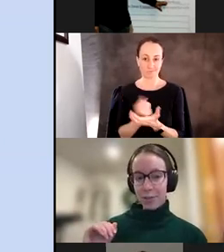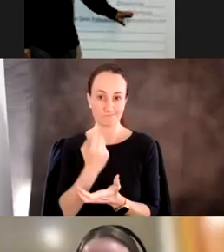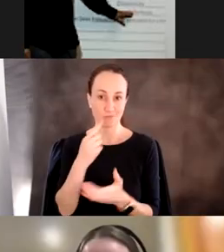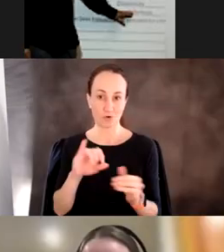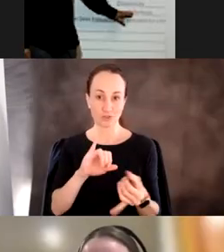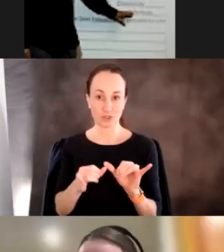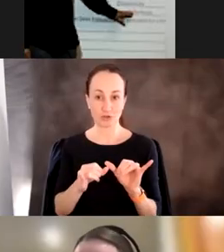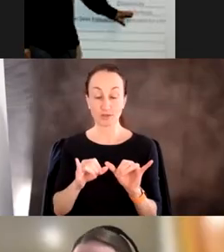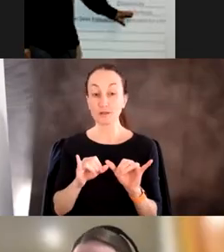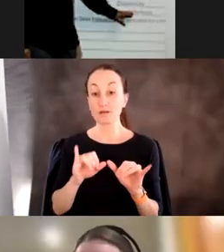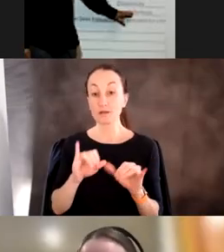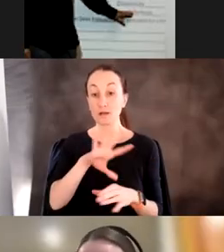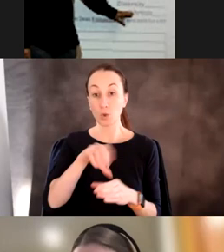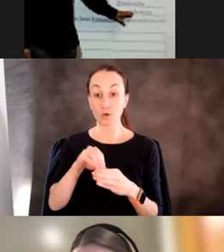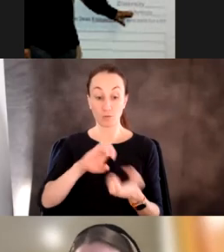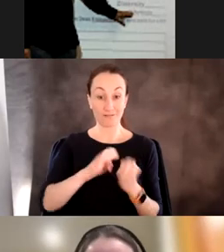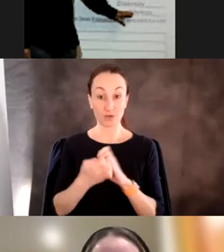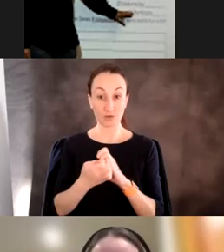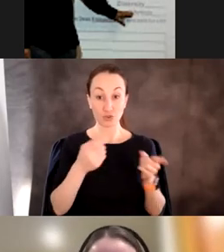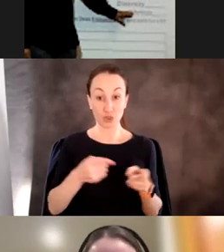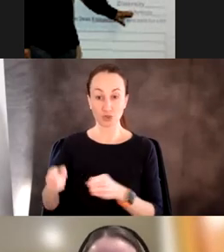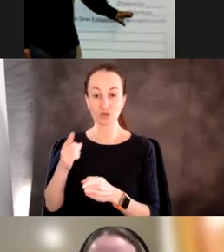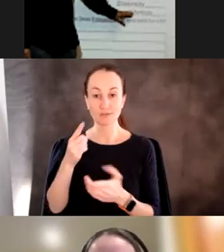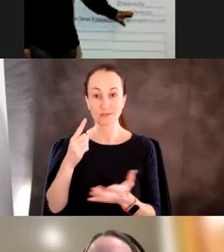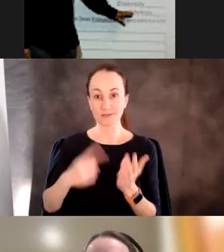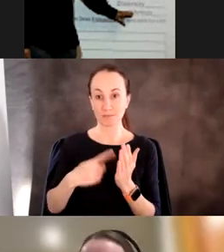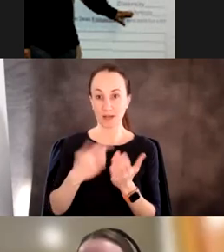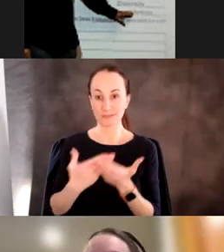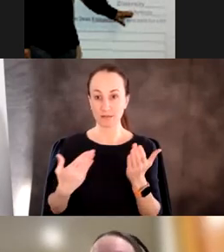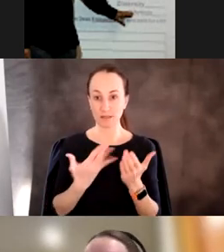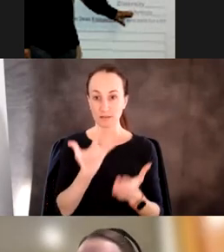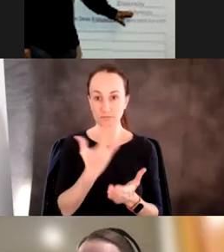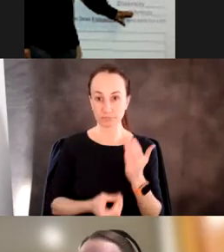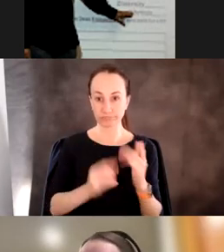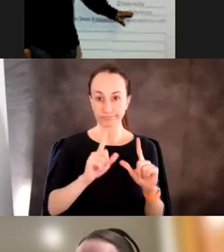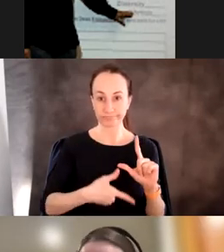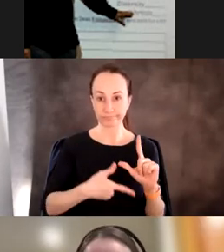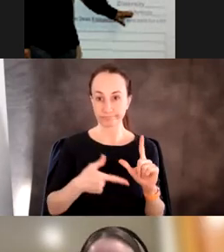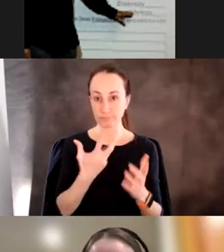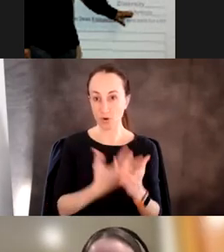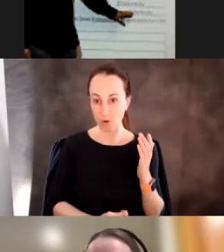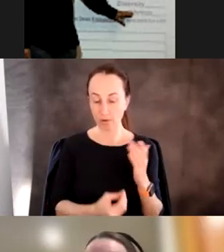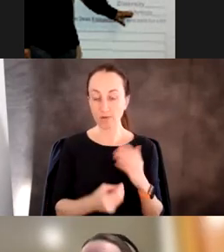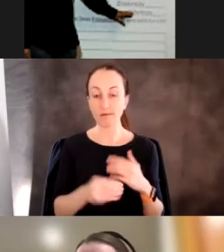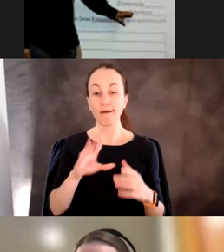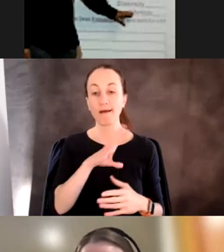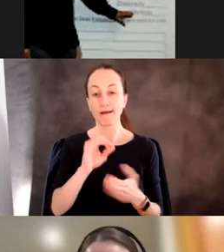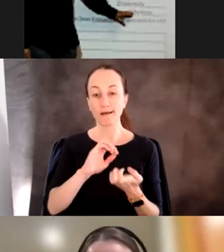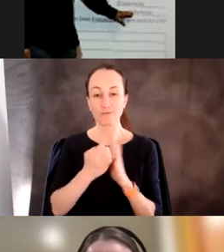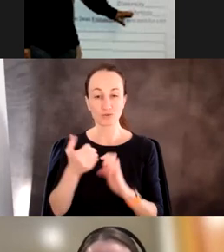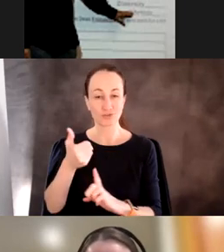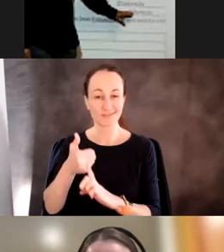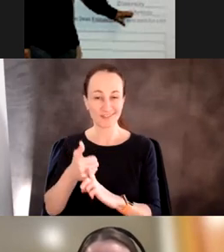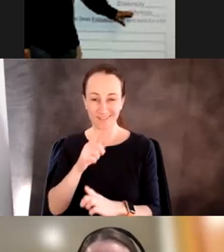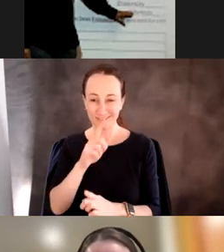evolution occurs, sometimes things go extinct, which is not ideal. And also evolution is a random process, which is not always what we